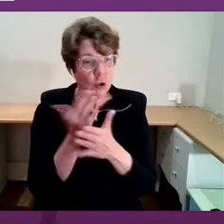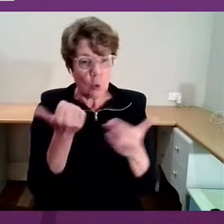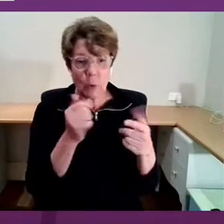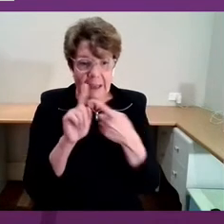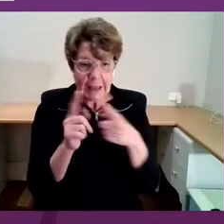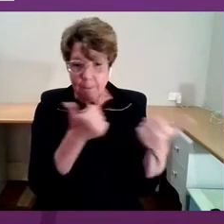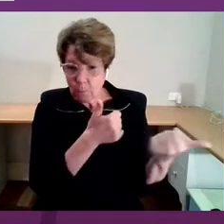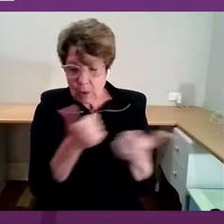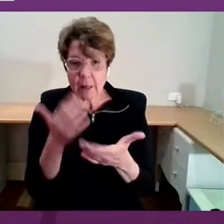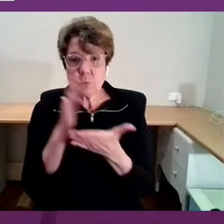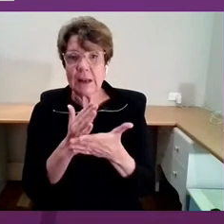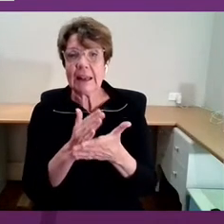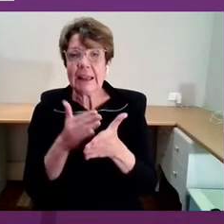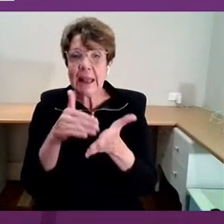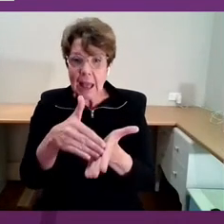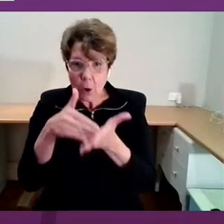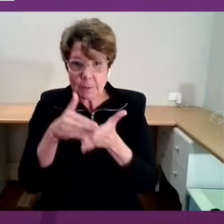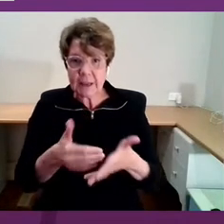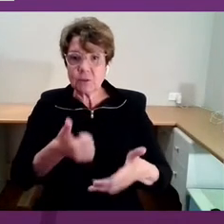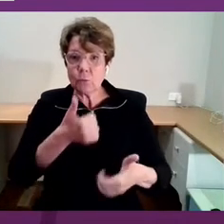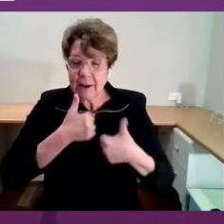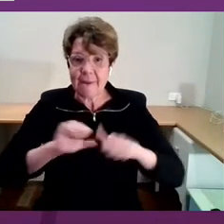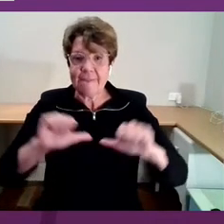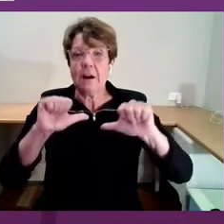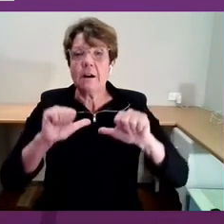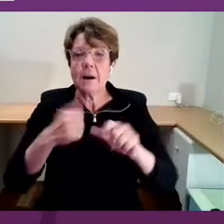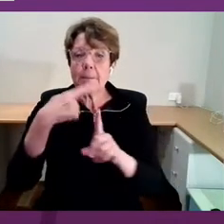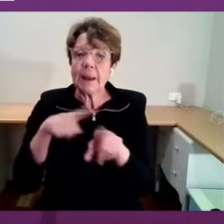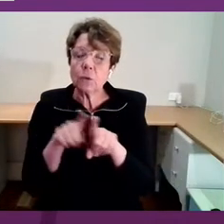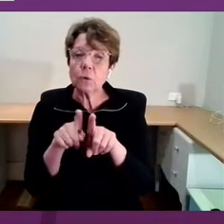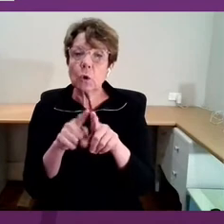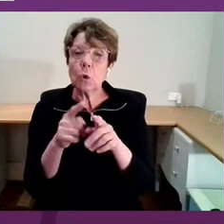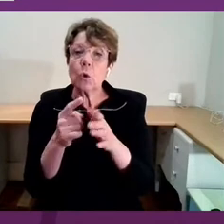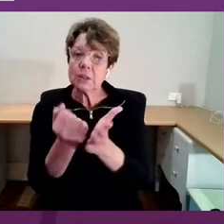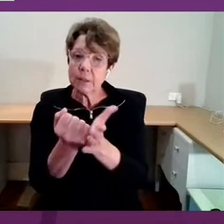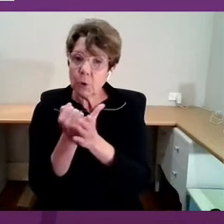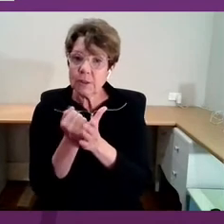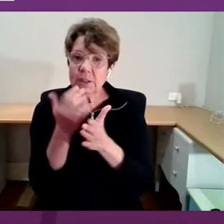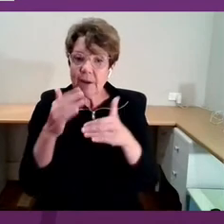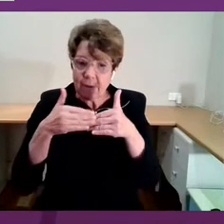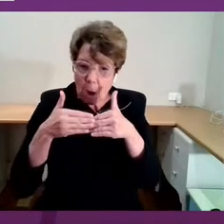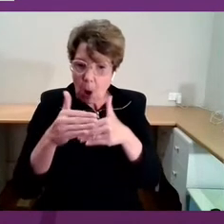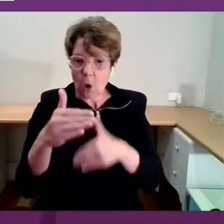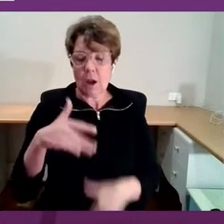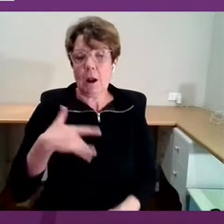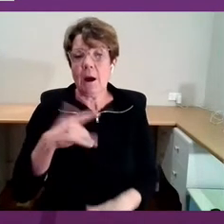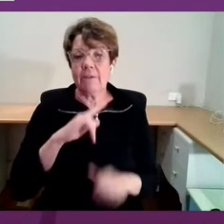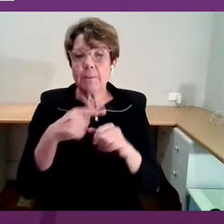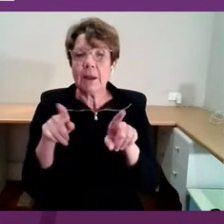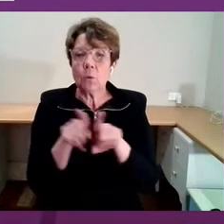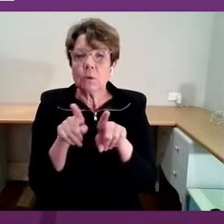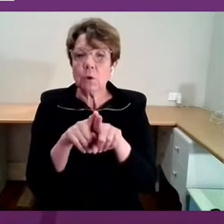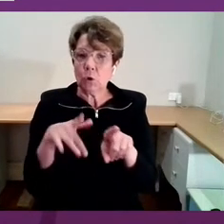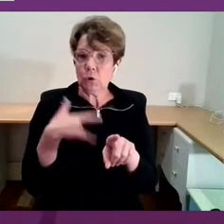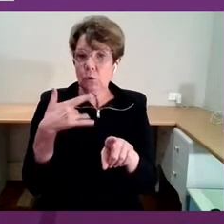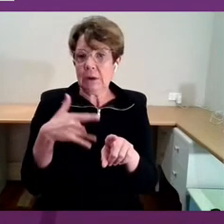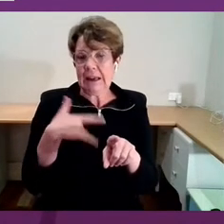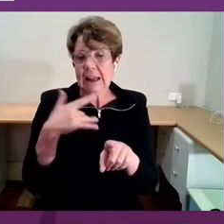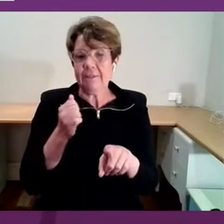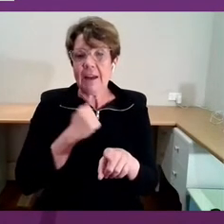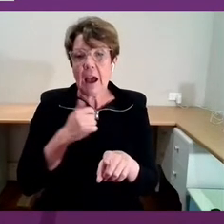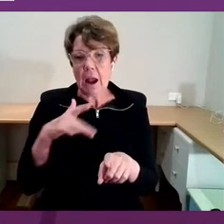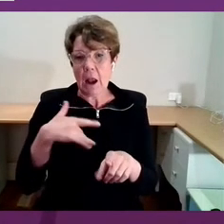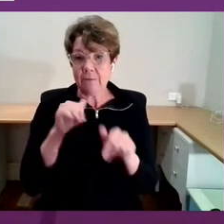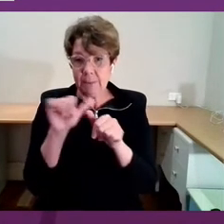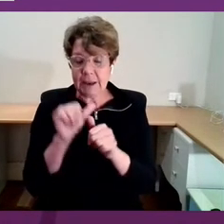recovery. And in that does support us not only to have longer lives, but to live them better. But I think it goes deeper